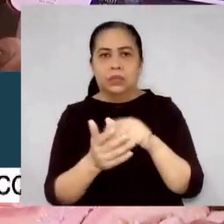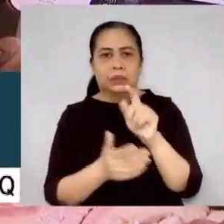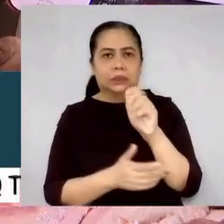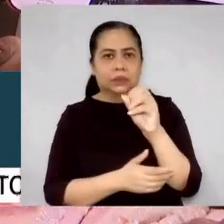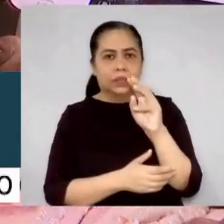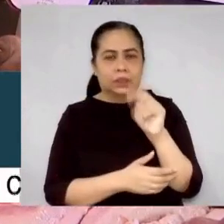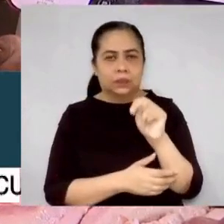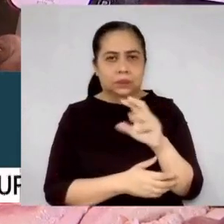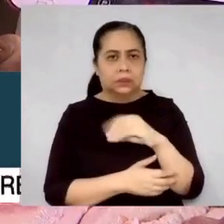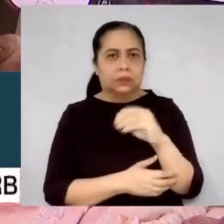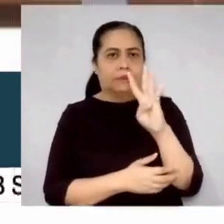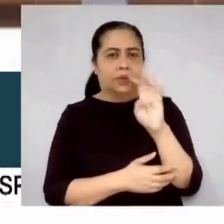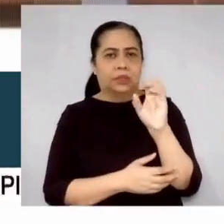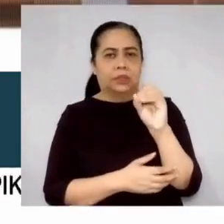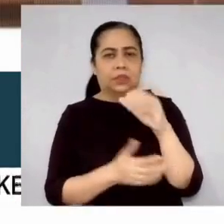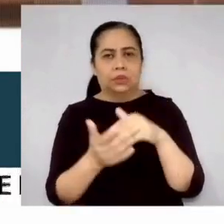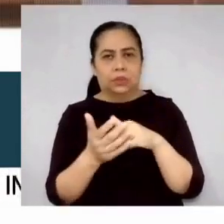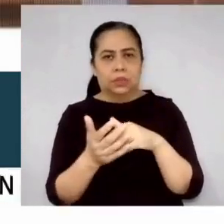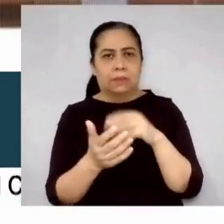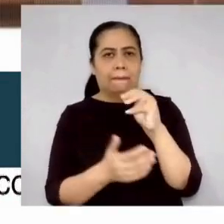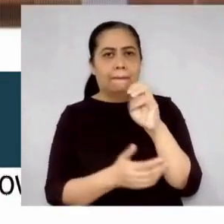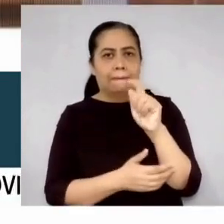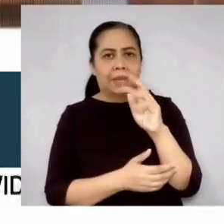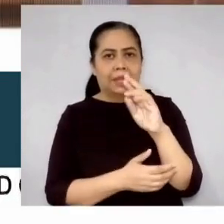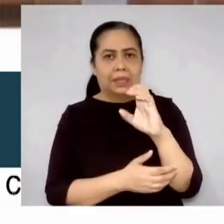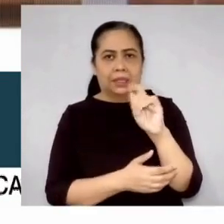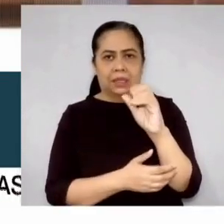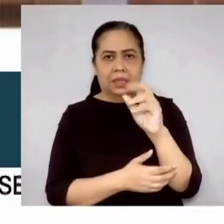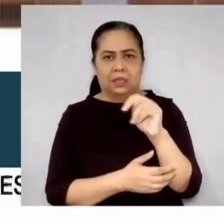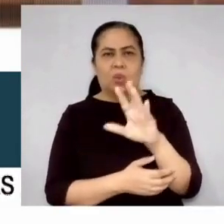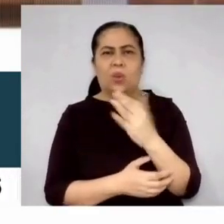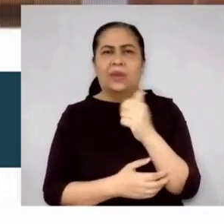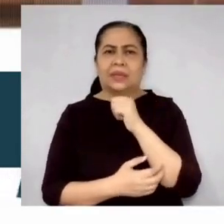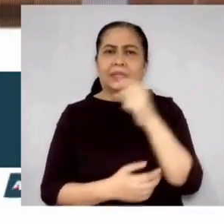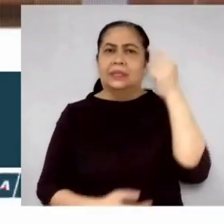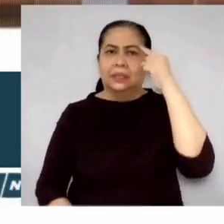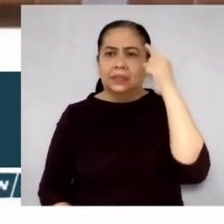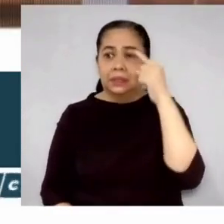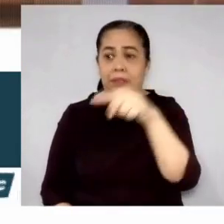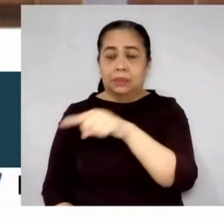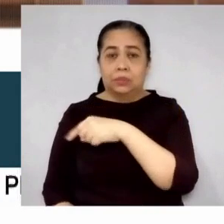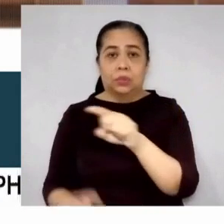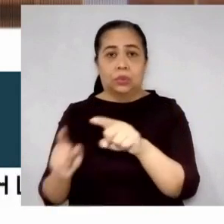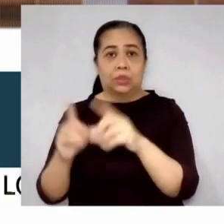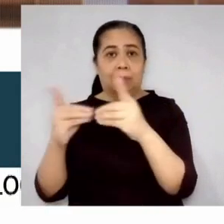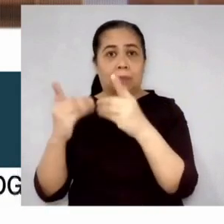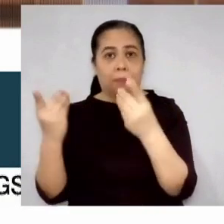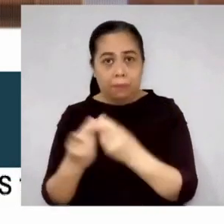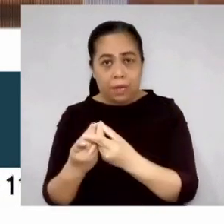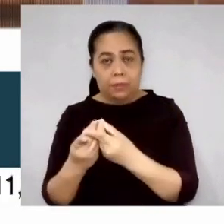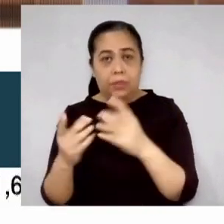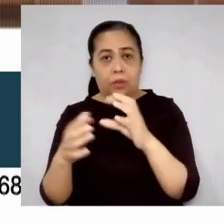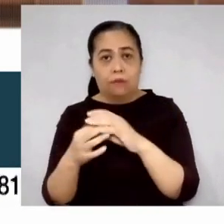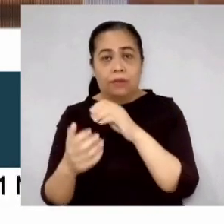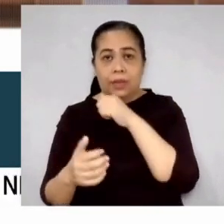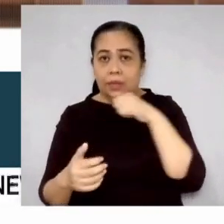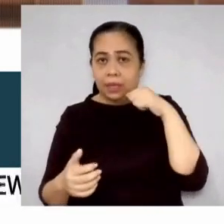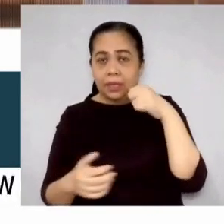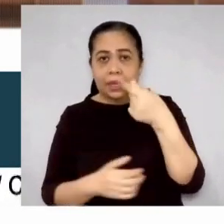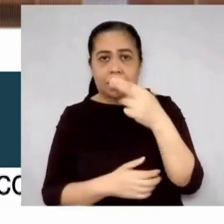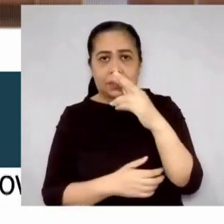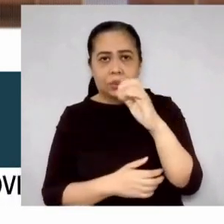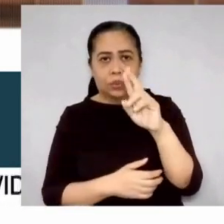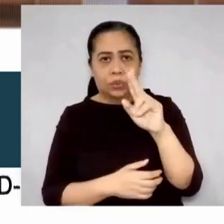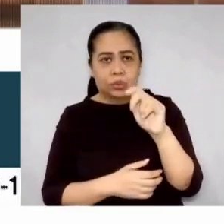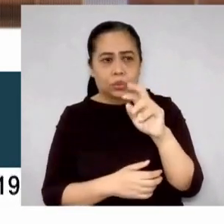400,000 metric tons. Bakit sa halip na mag-isip ng ang kagawaran ng agrikultura ng mga paraan upang matulungan ang